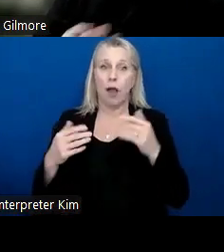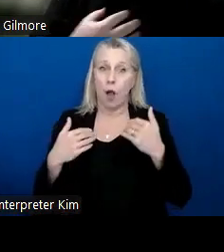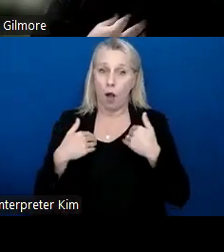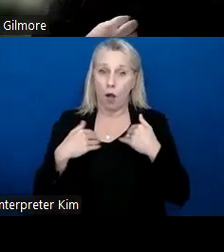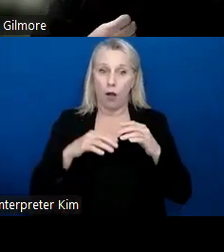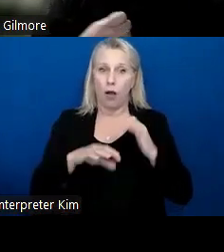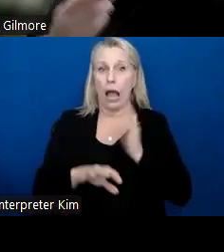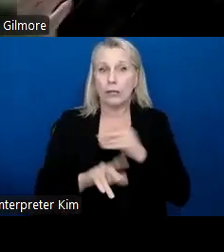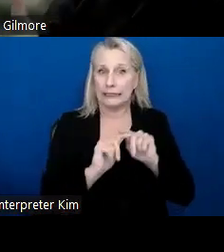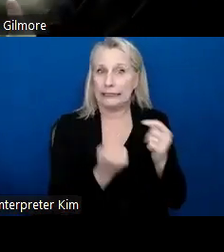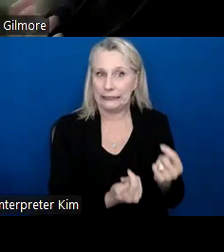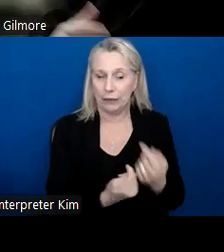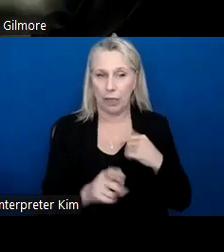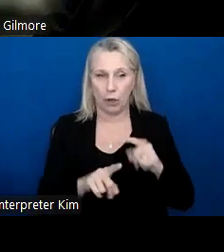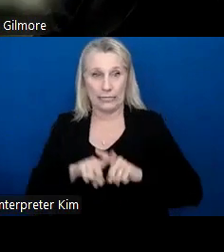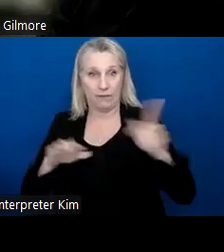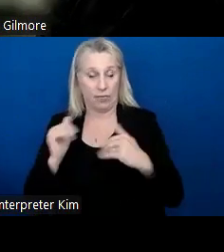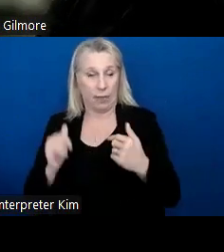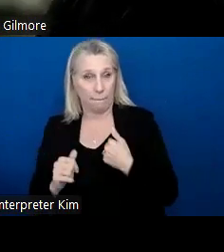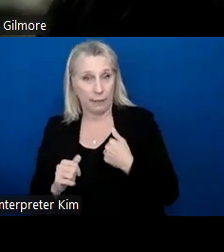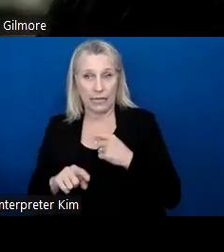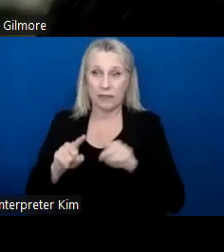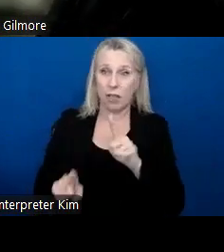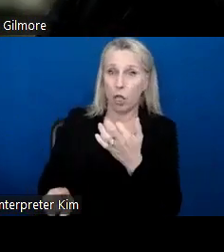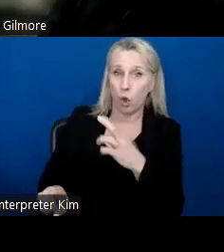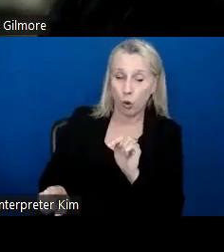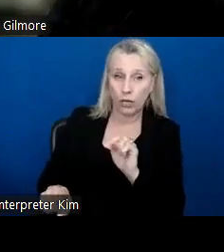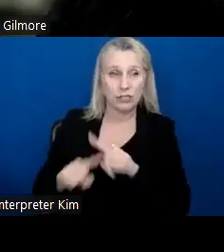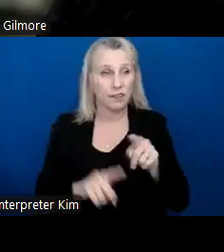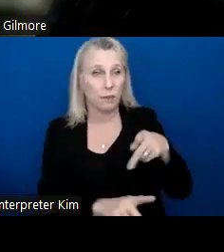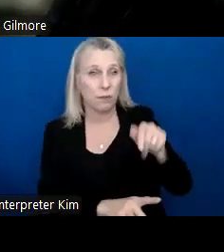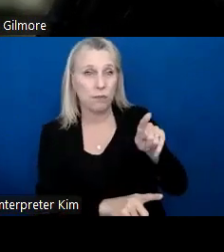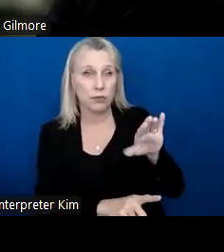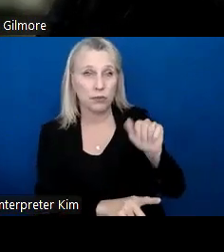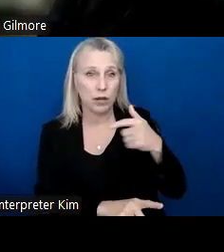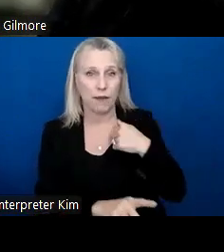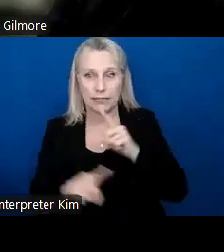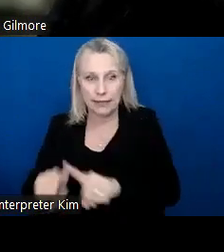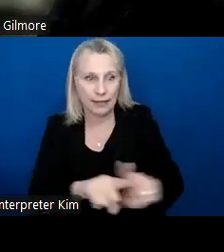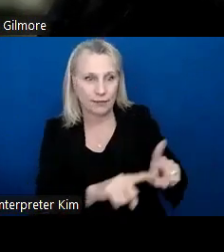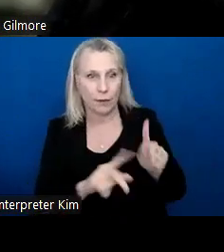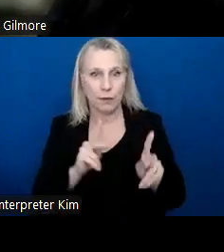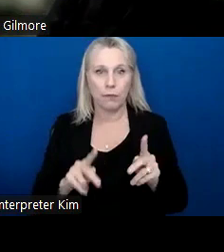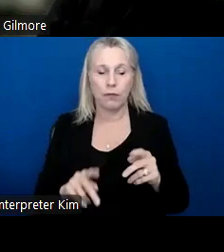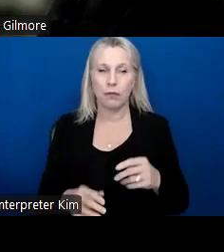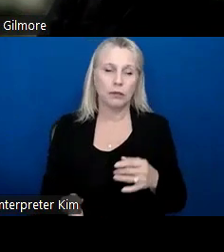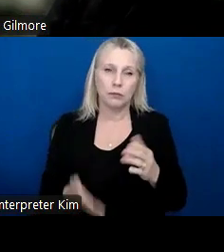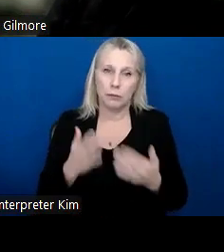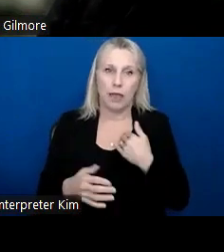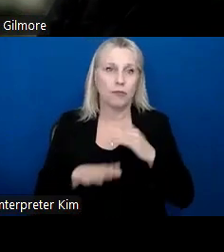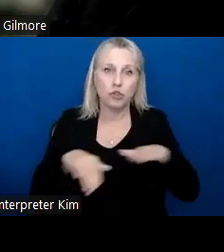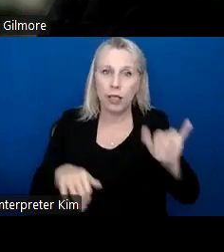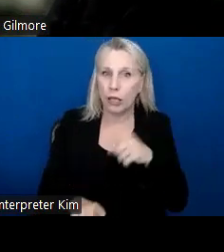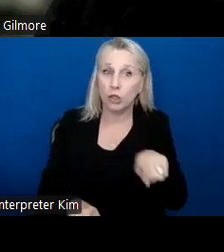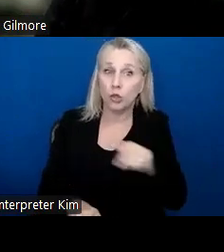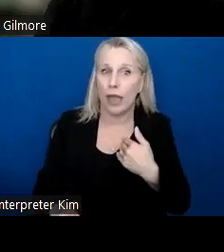that are completely different than me or different than Lauren, different than Patricia, because there are kids just like anybody that you might hire. So we have